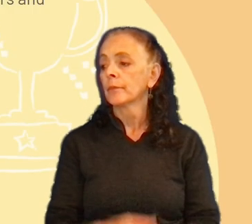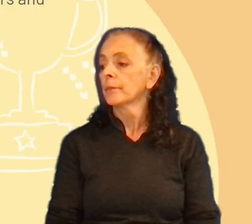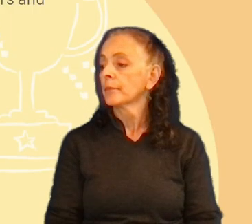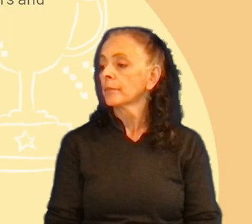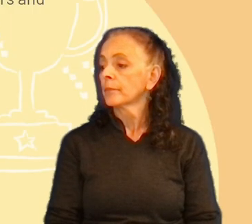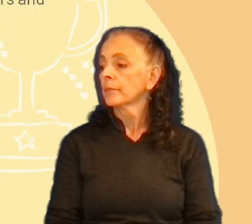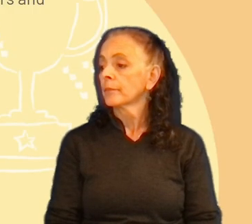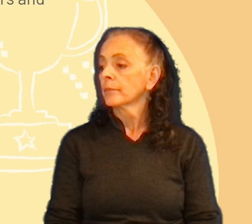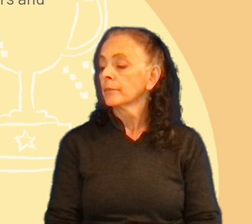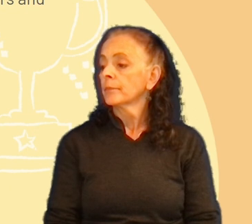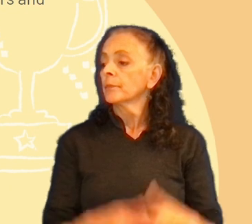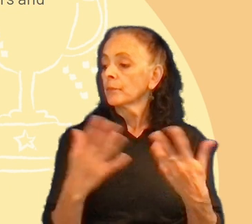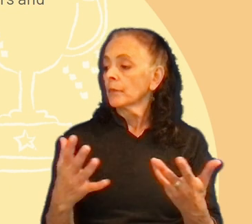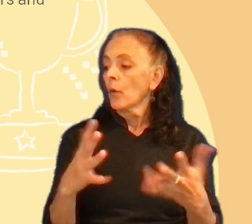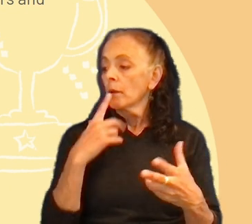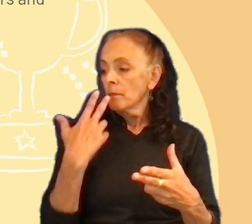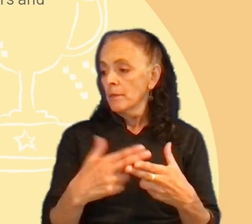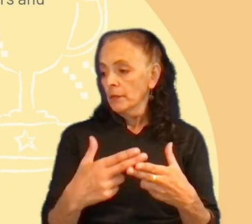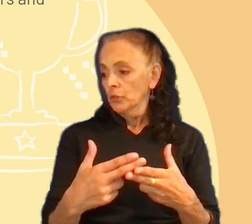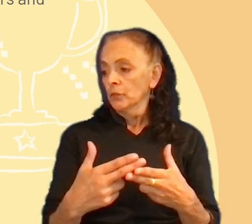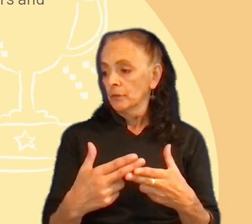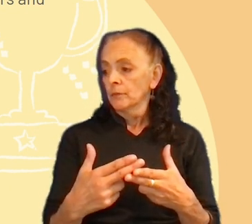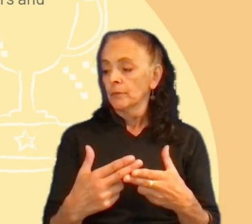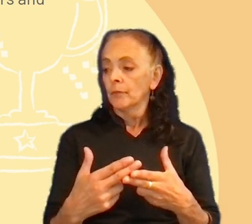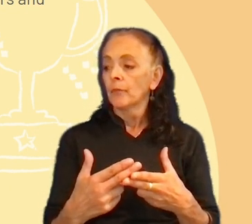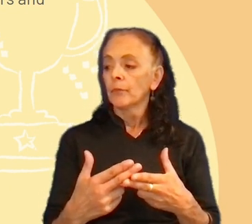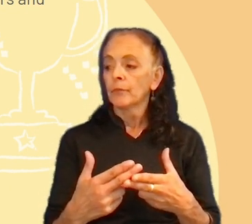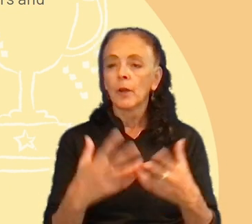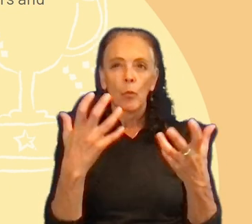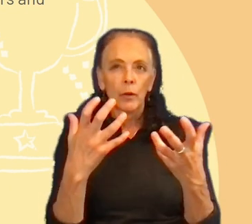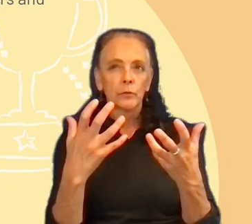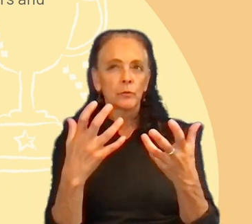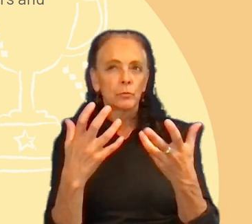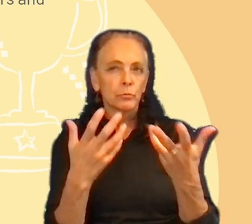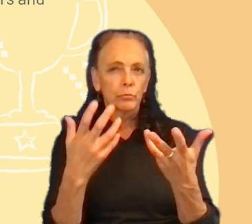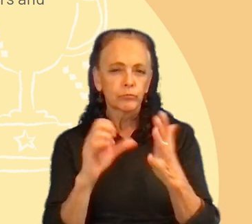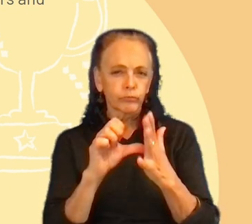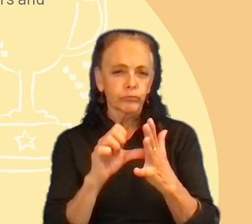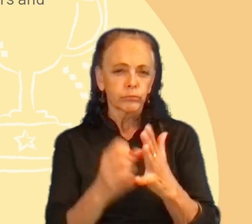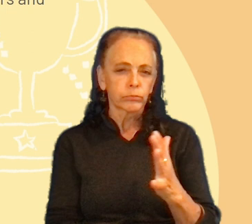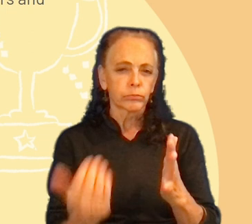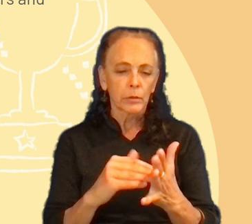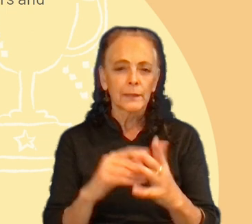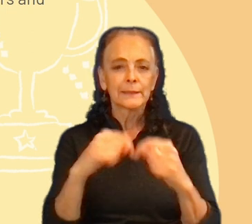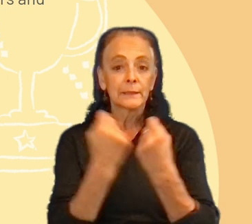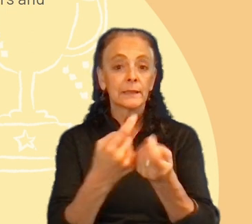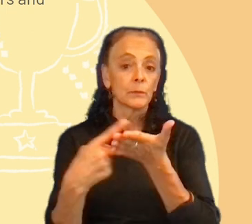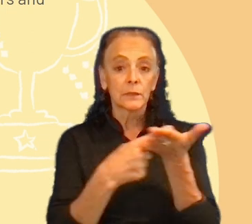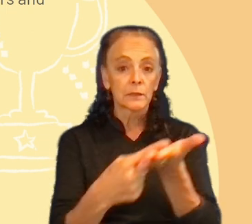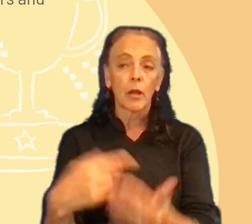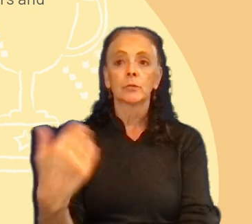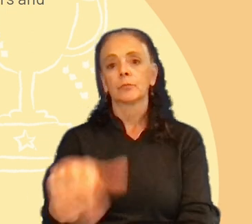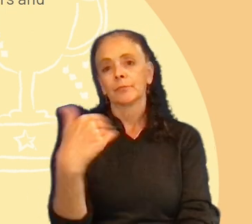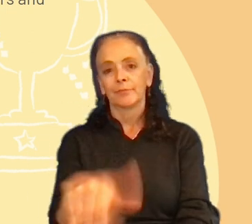Uh, I mentioned this a lot of times, but, uh, want to make it even more important. Team discussion is really, really,